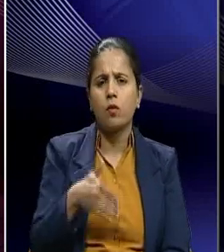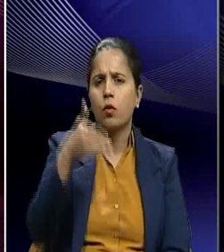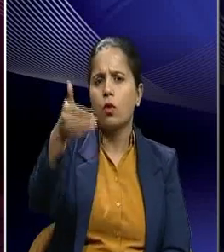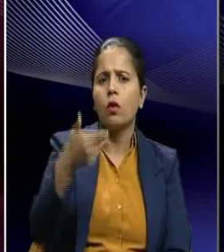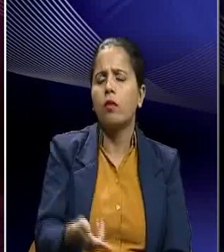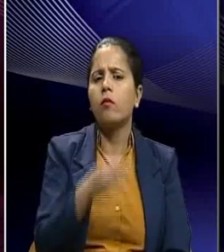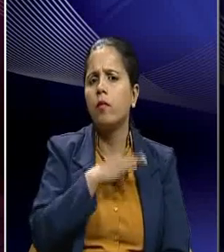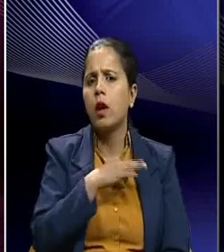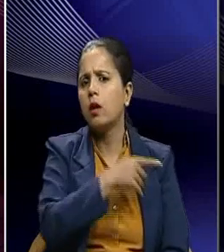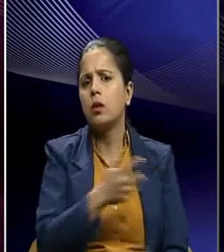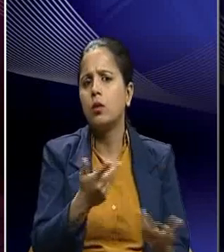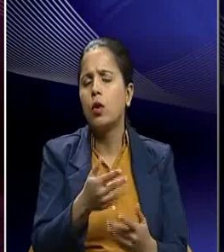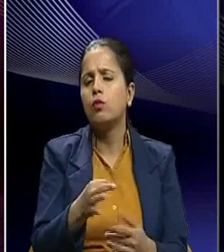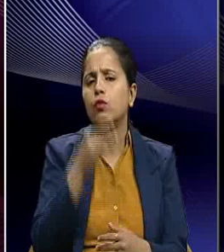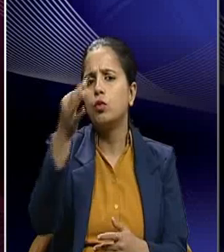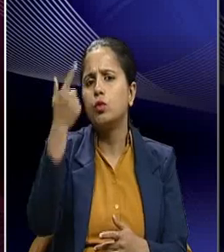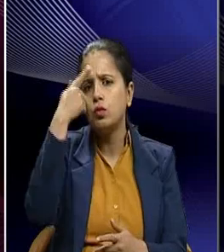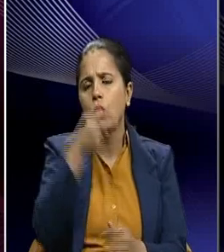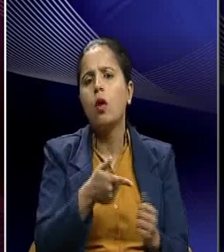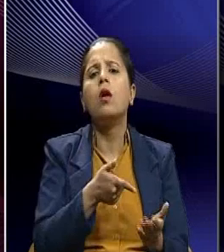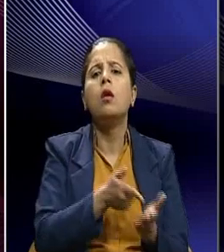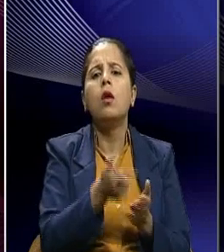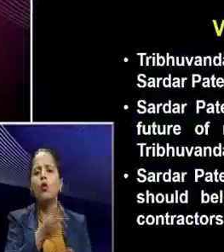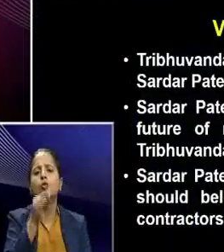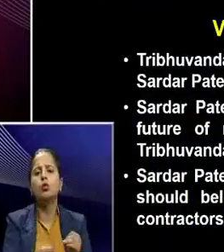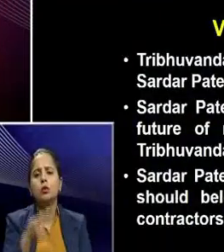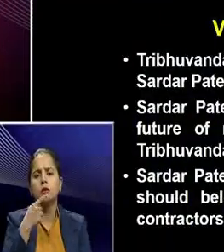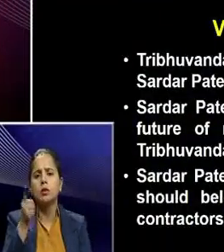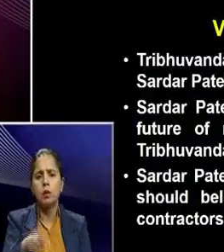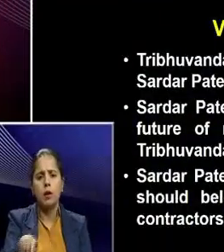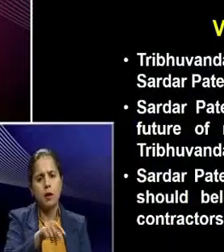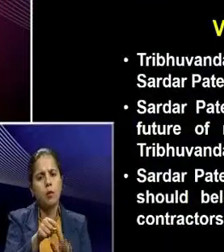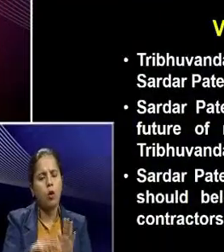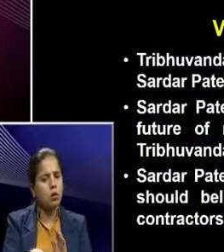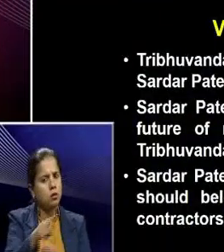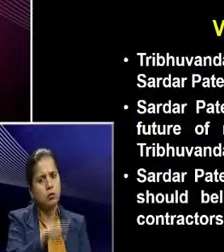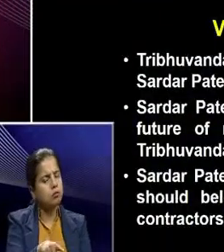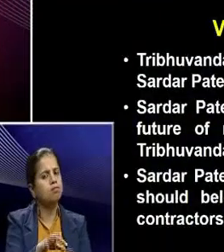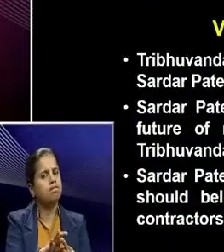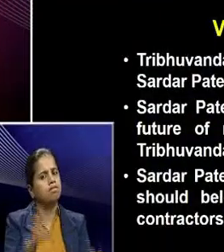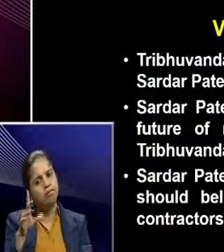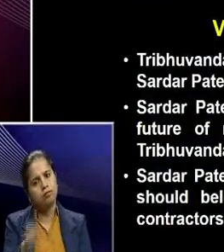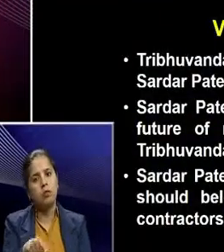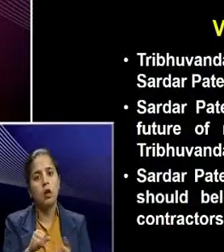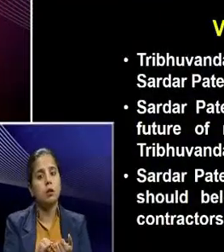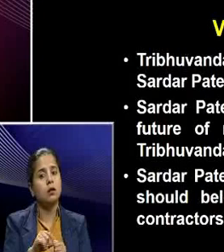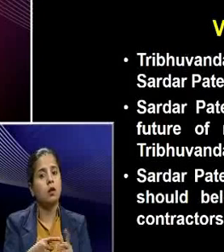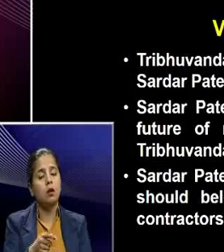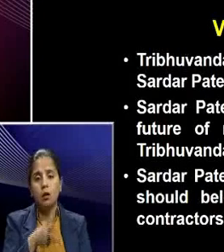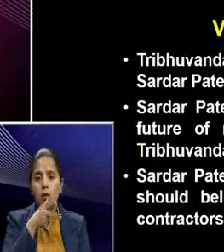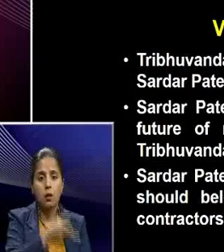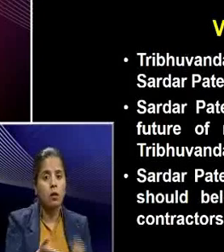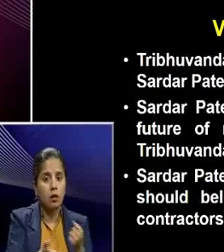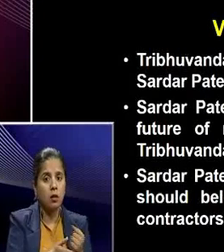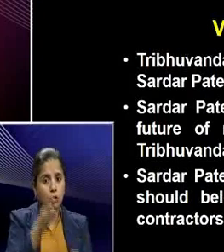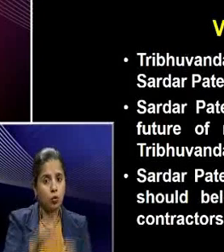the milk farmers and suggested that Tiruvandas to remove the Paulson limited. And Sardar Patel told the farmers that